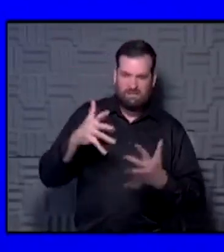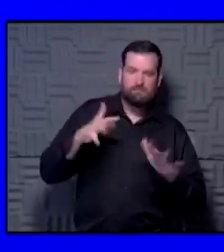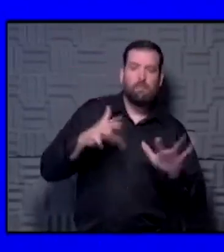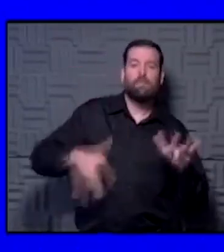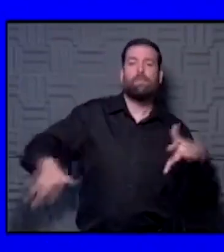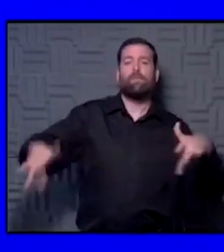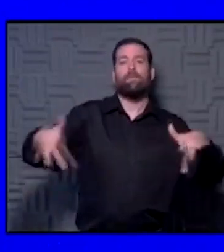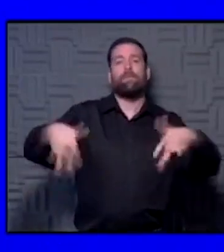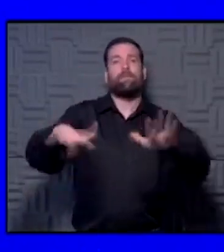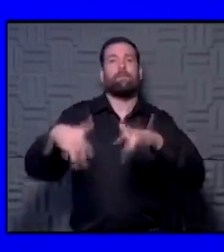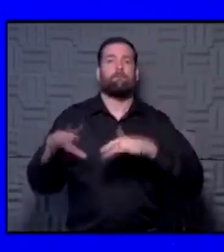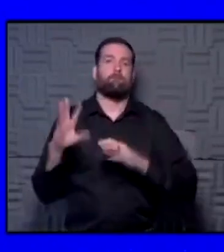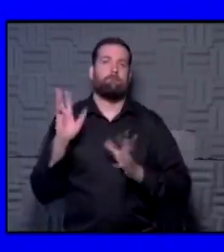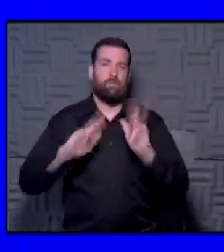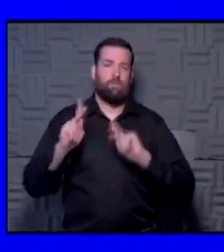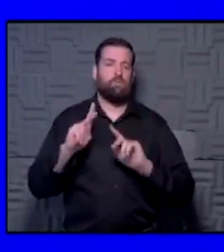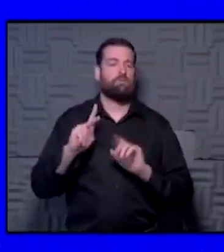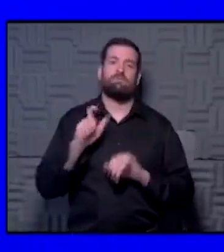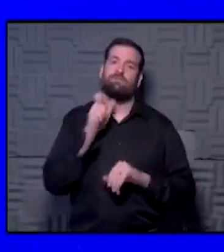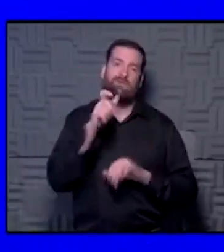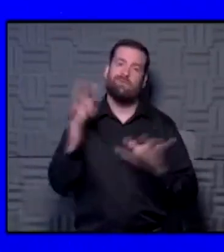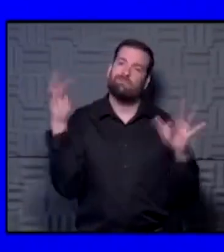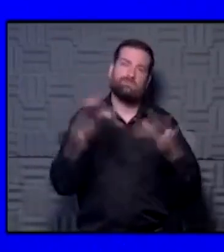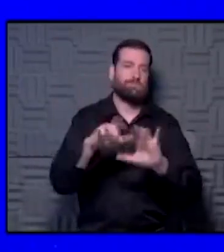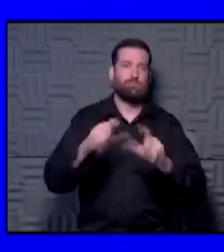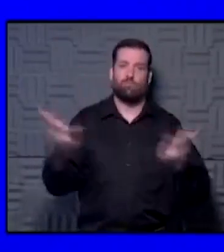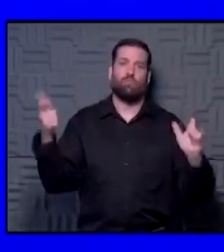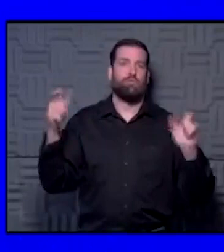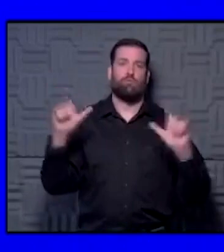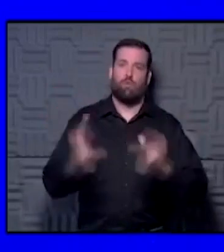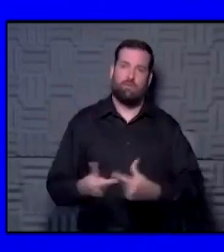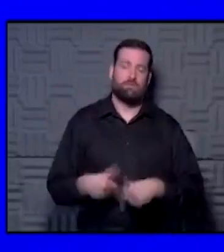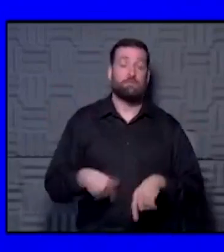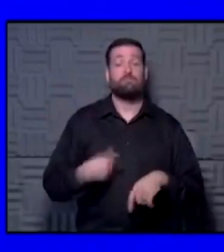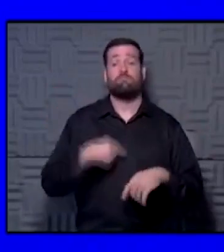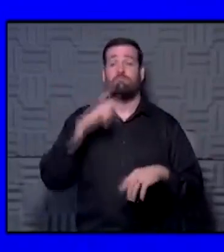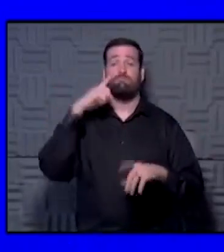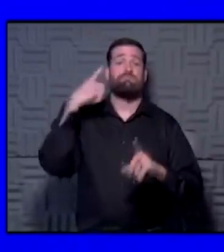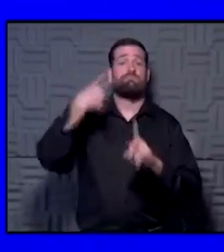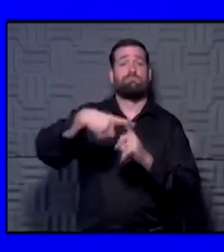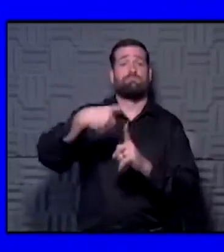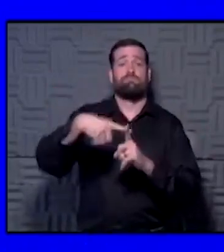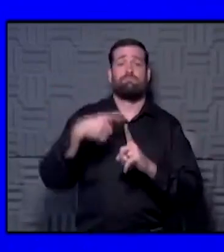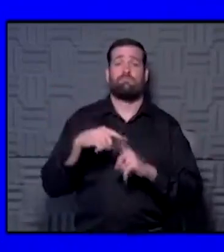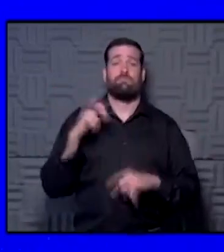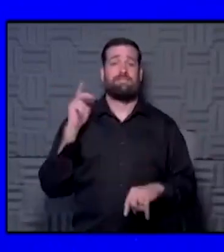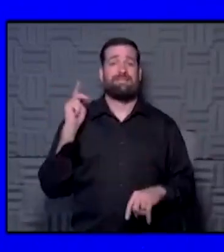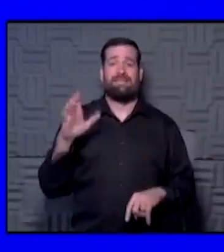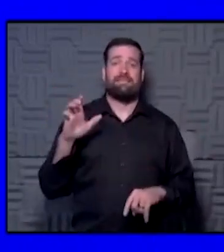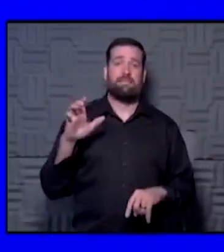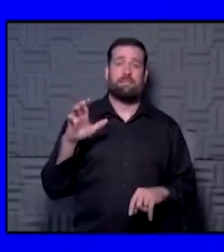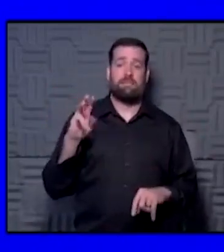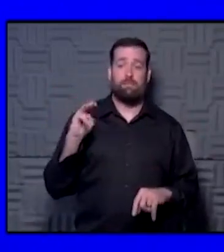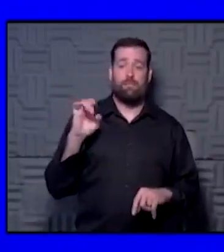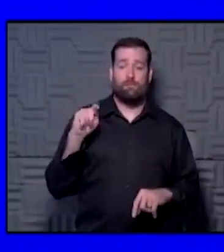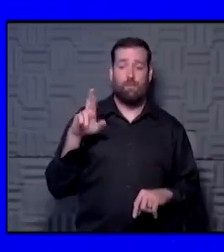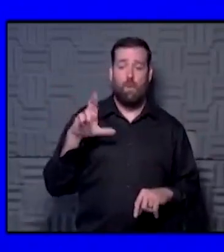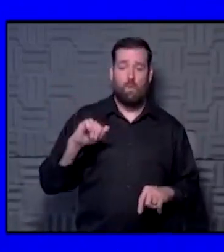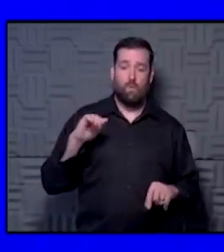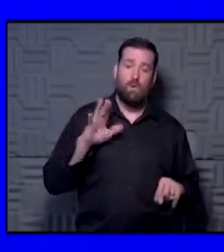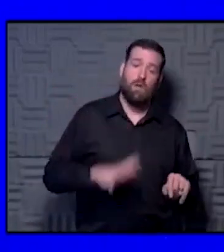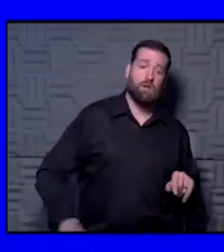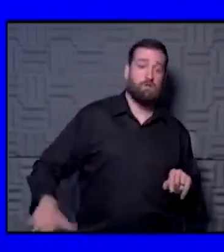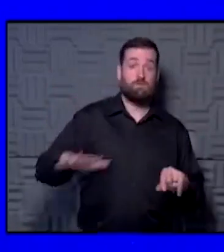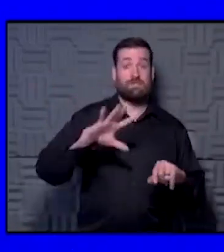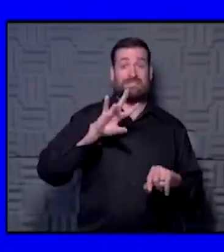and not meet in those large groups. If we can continue to do that, I've been optimistic because in the Kansas City metro, our